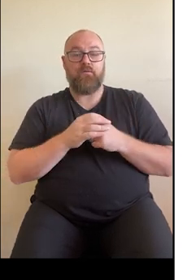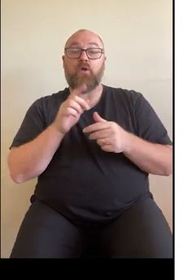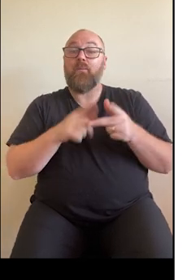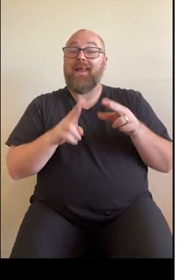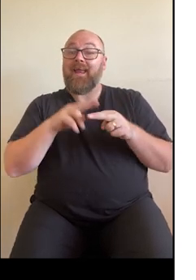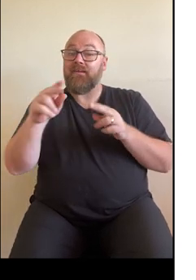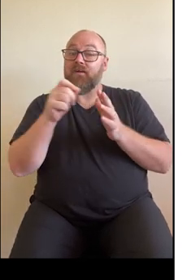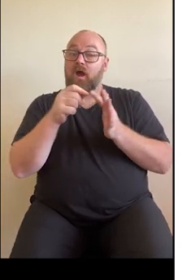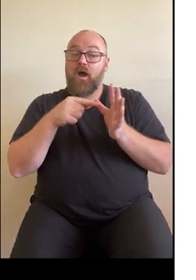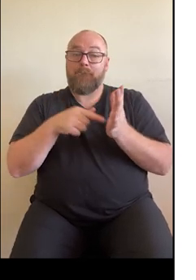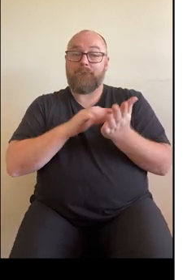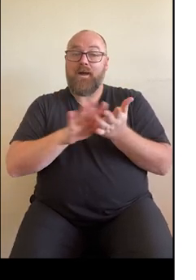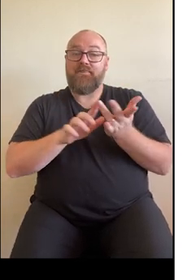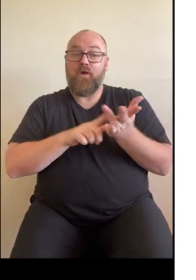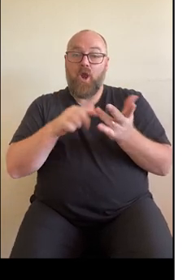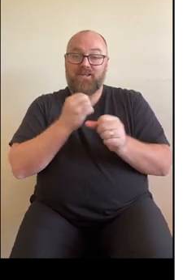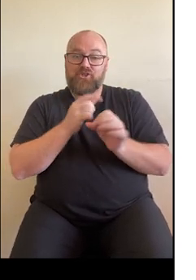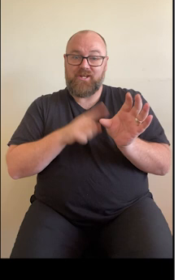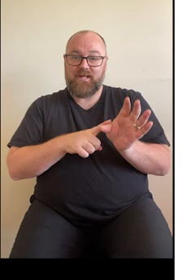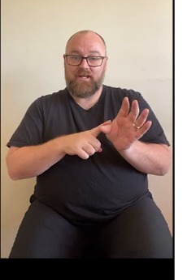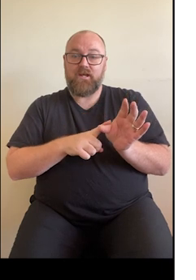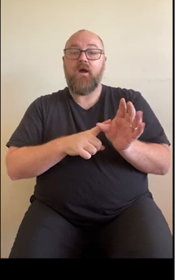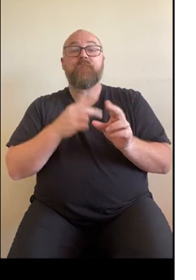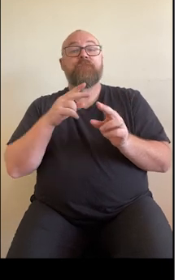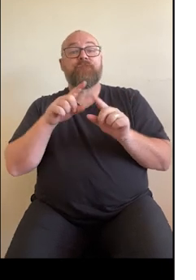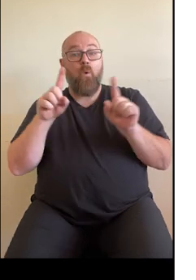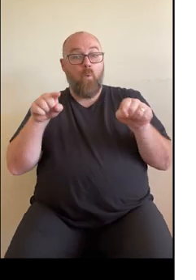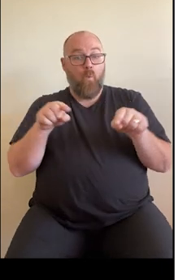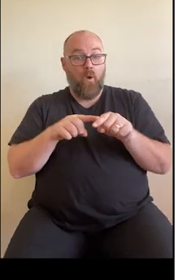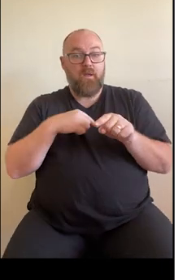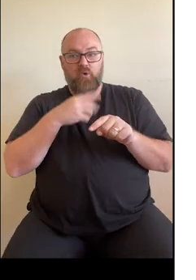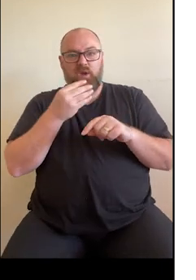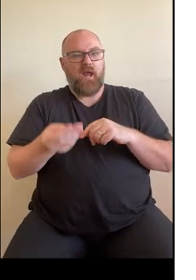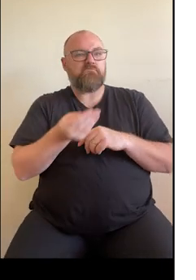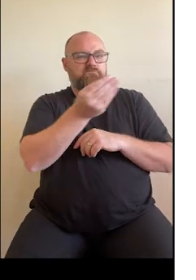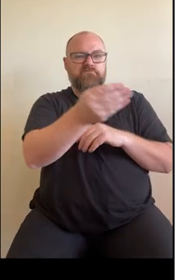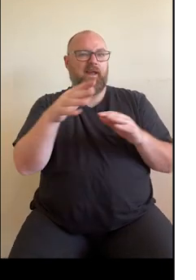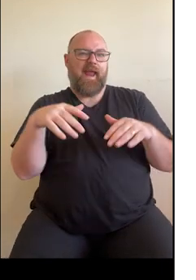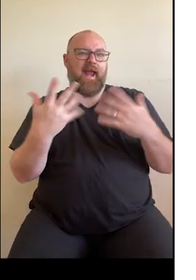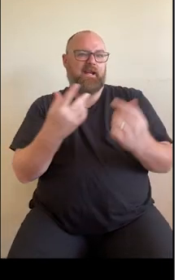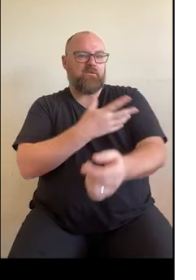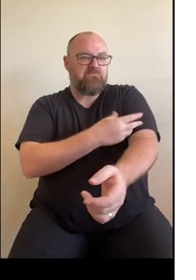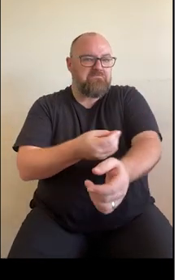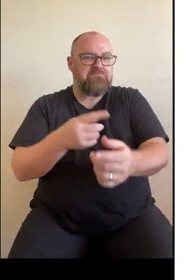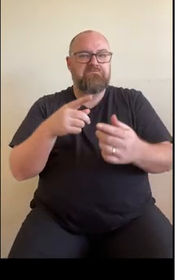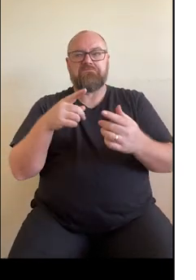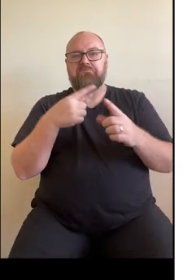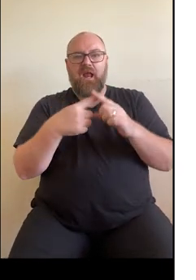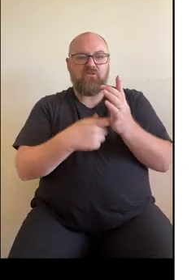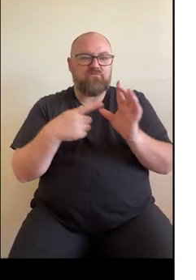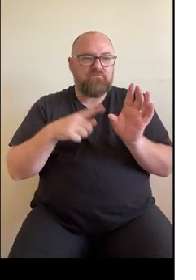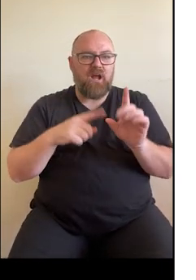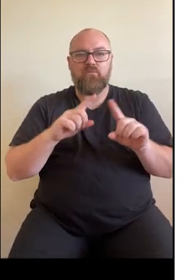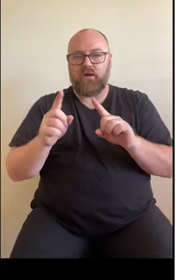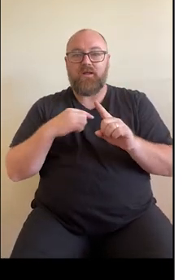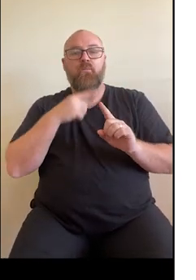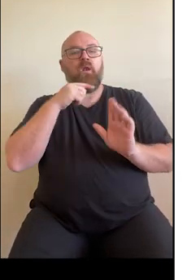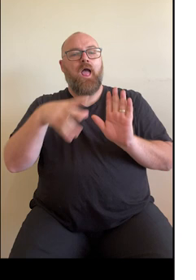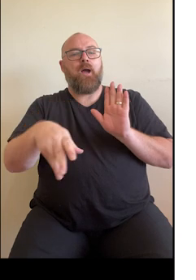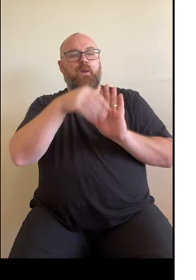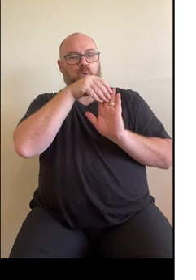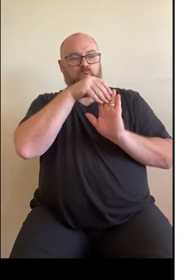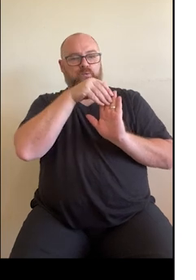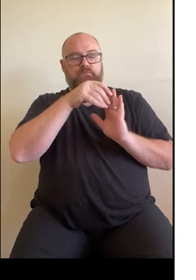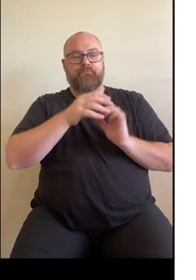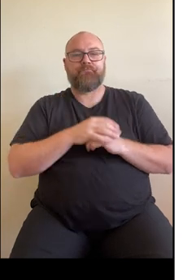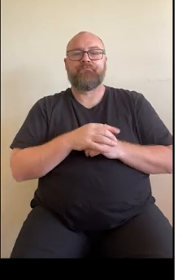a pathology request form, you can take this form to any pathology service that uploads to My Health Record. Usually you